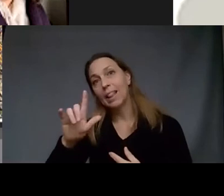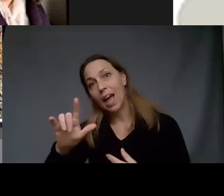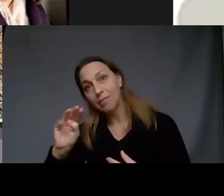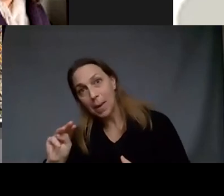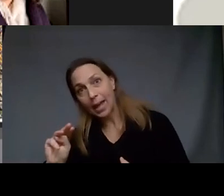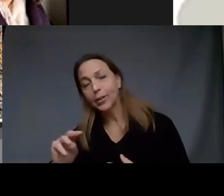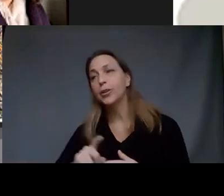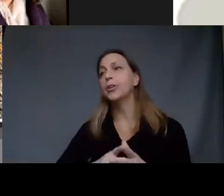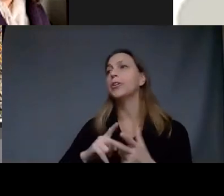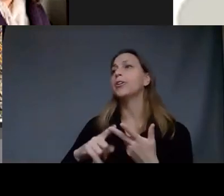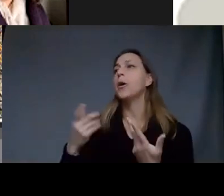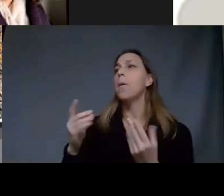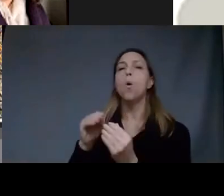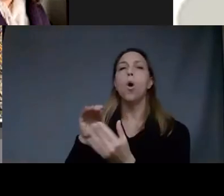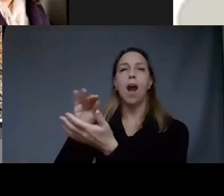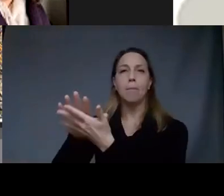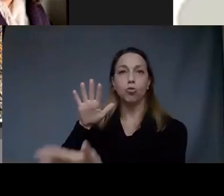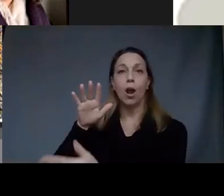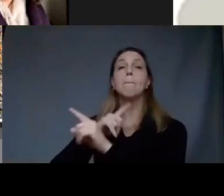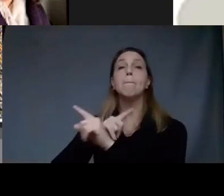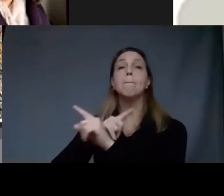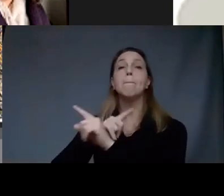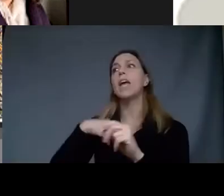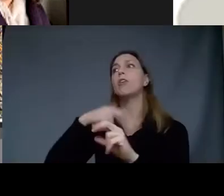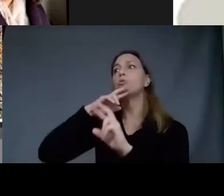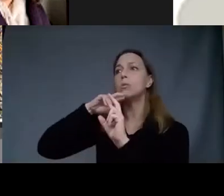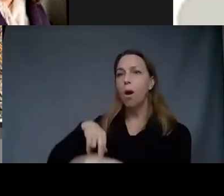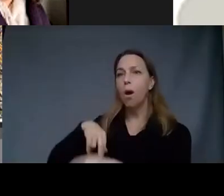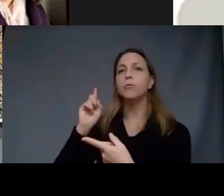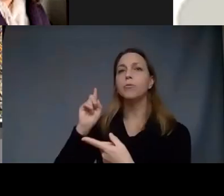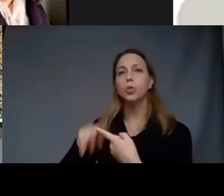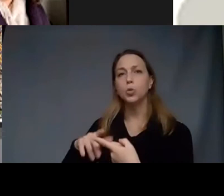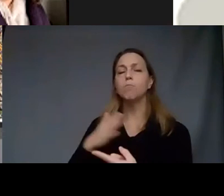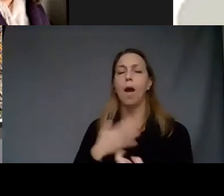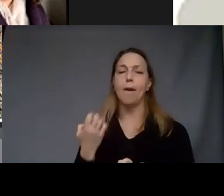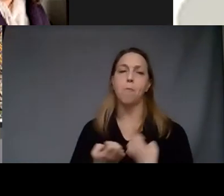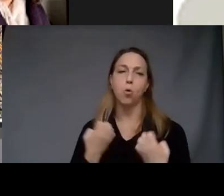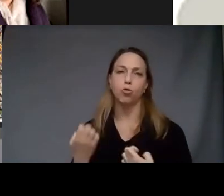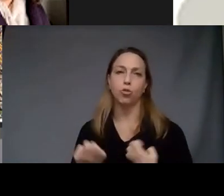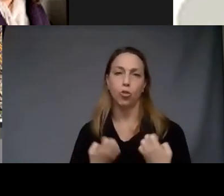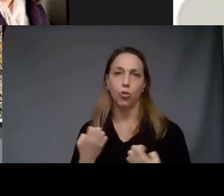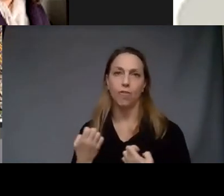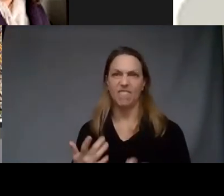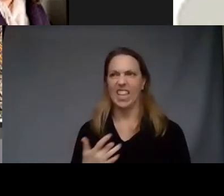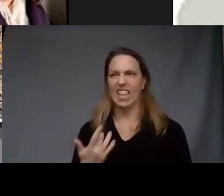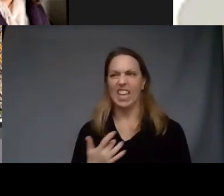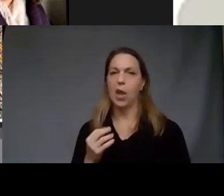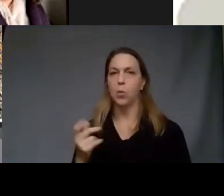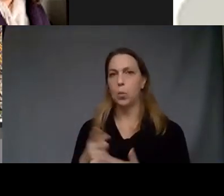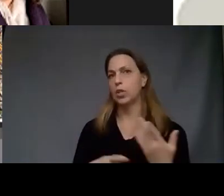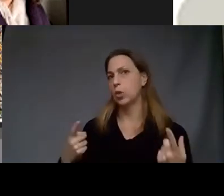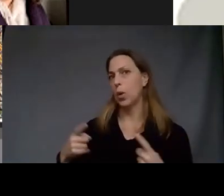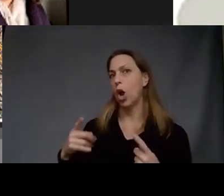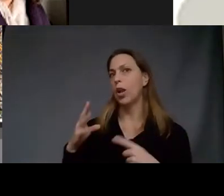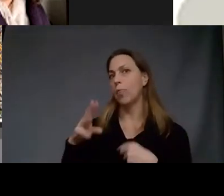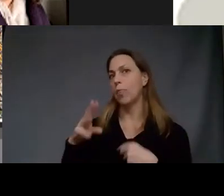abstract form but they're responsive to my emotional states and what's going on in the world around